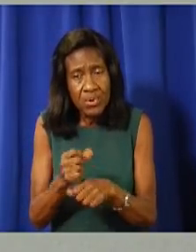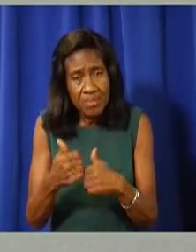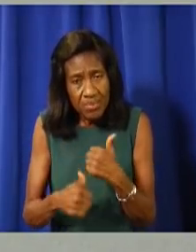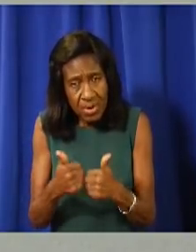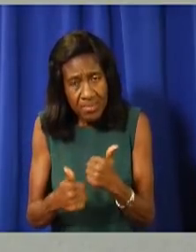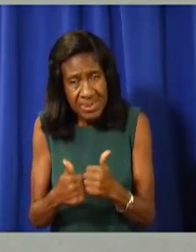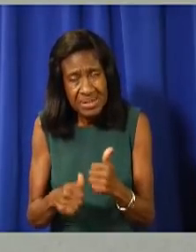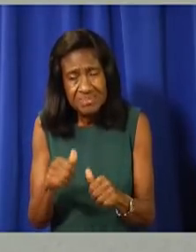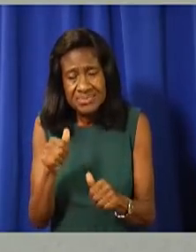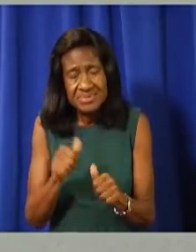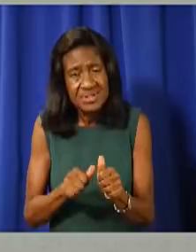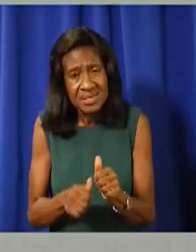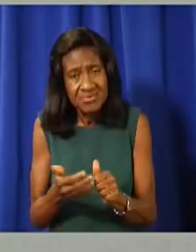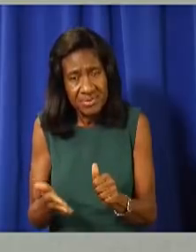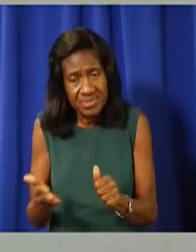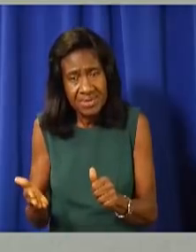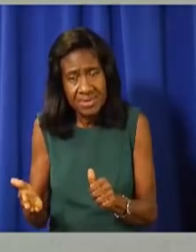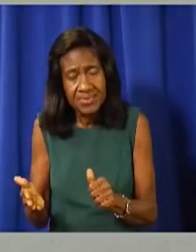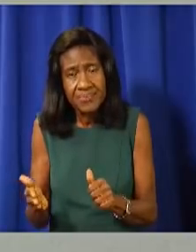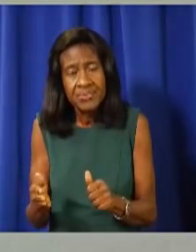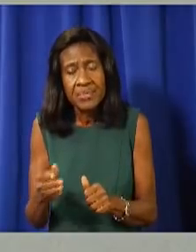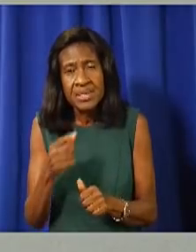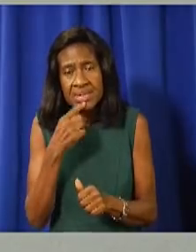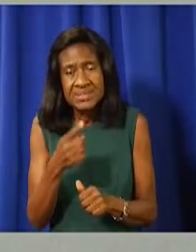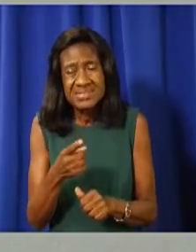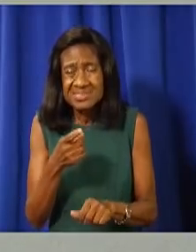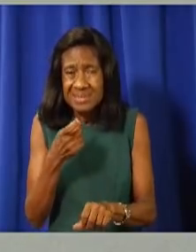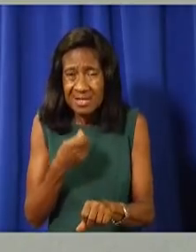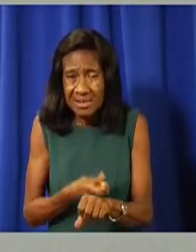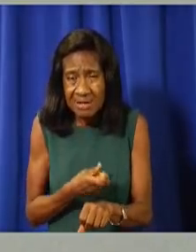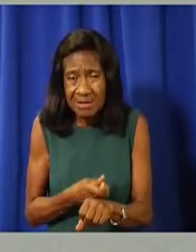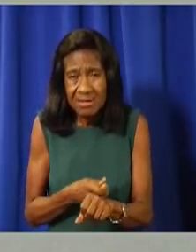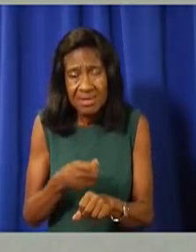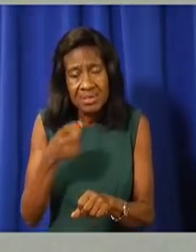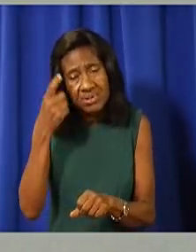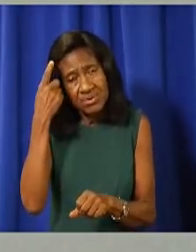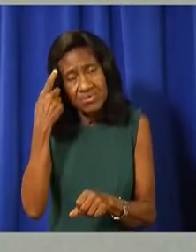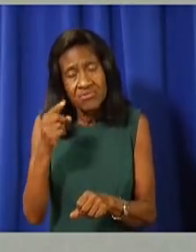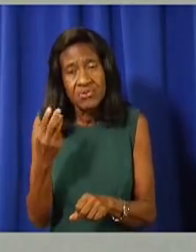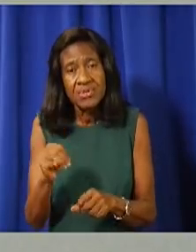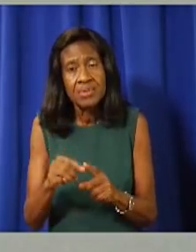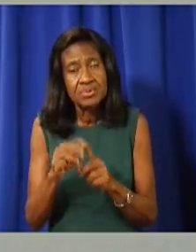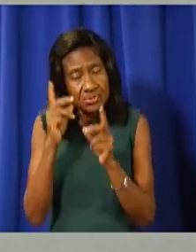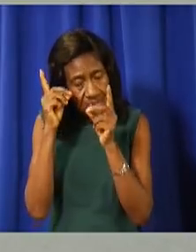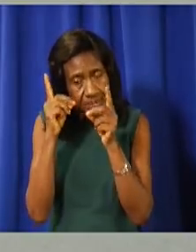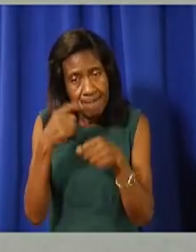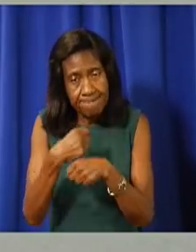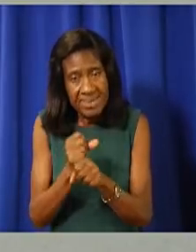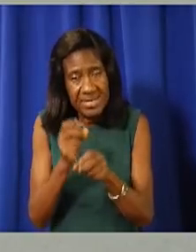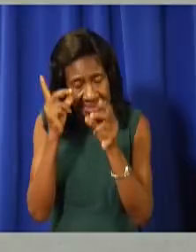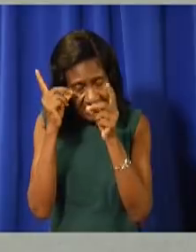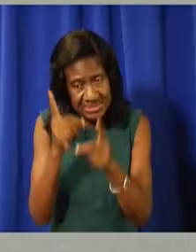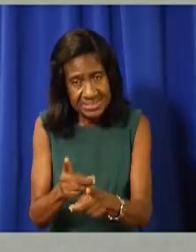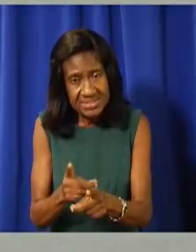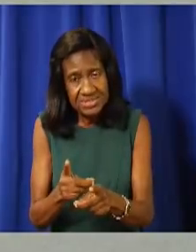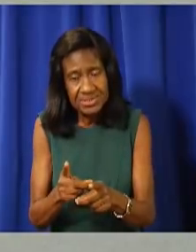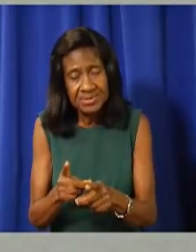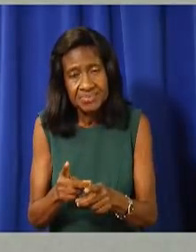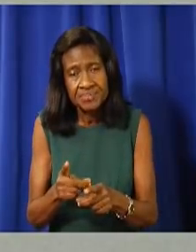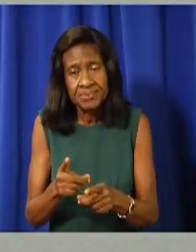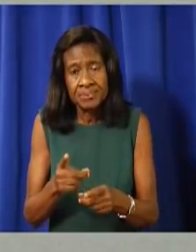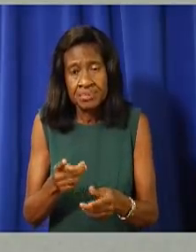move forward. So these are really tough decisions. A part of the answer may have to be considering